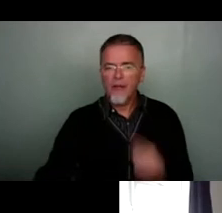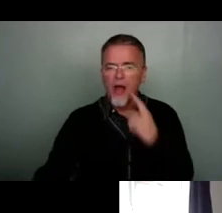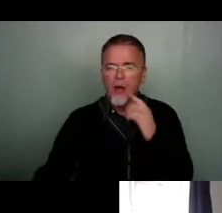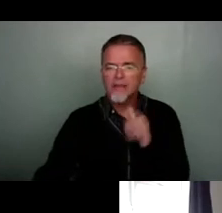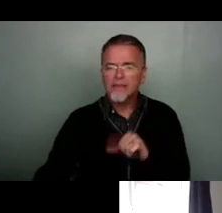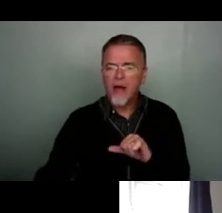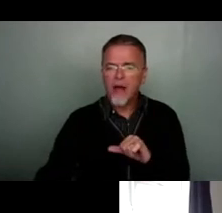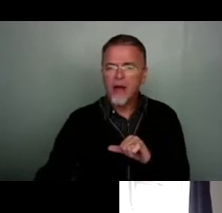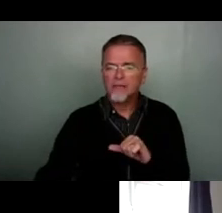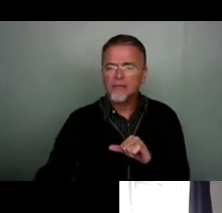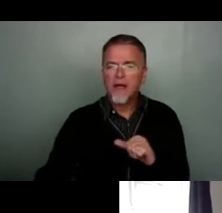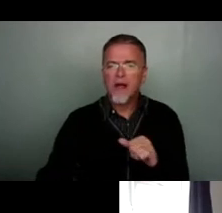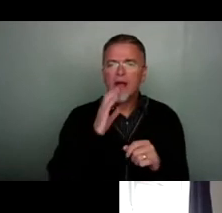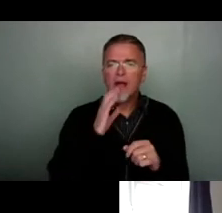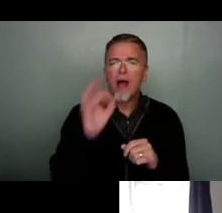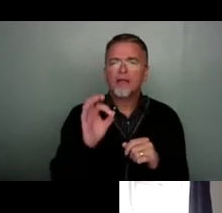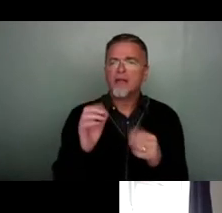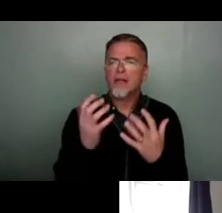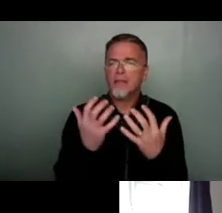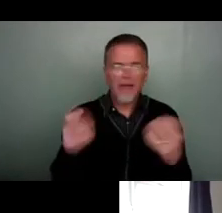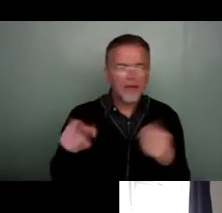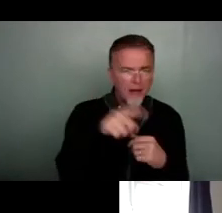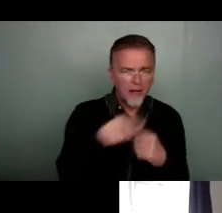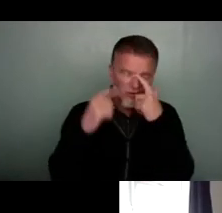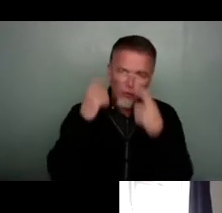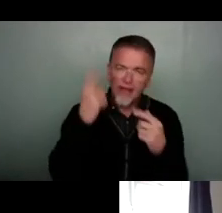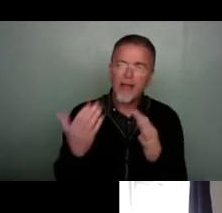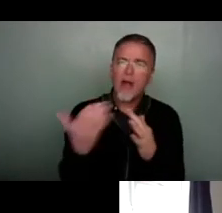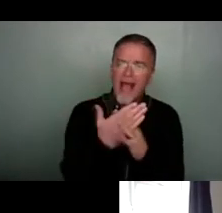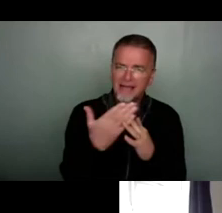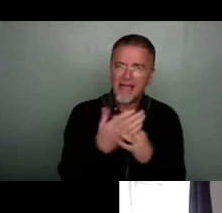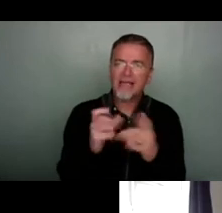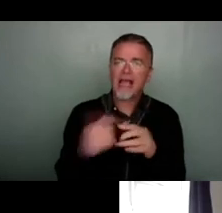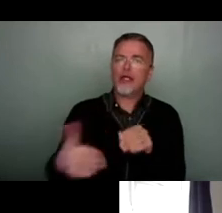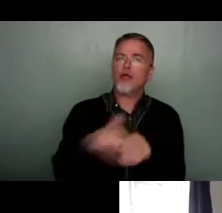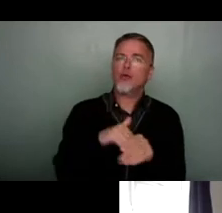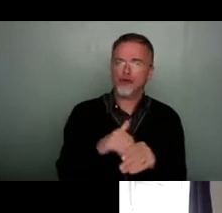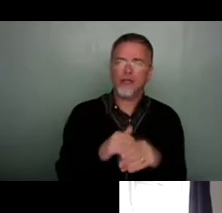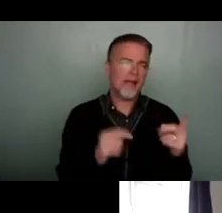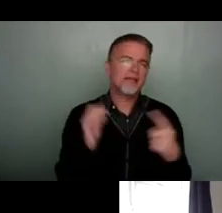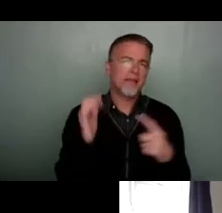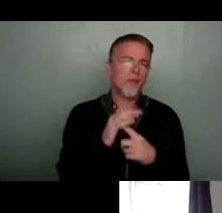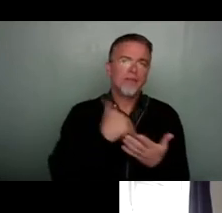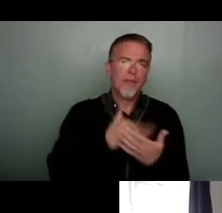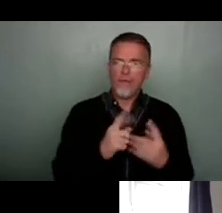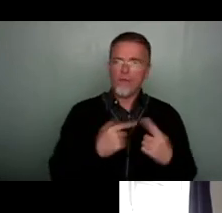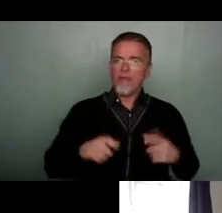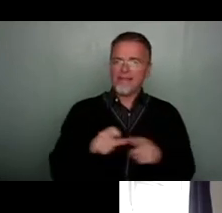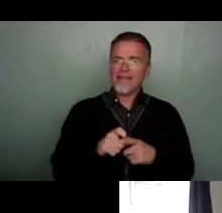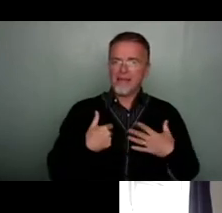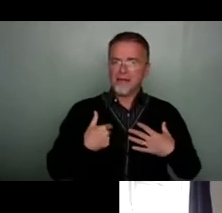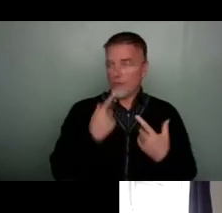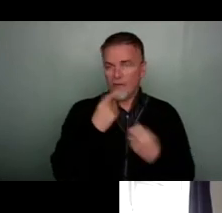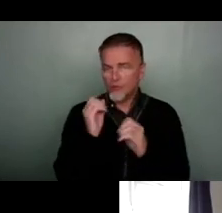the panel just to think a little bit about access and inclusion, because that was a really important part of what we did. As it's been